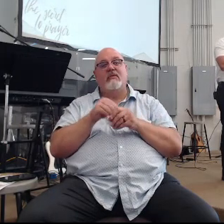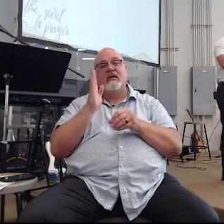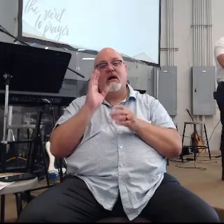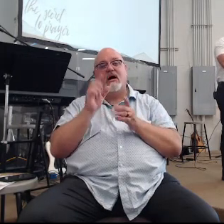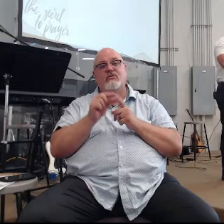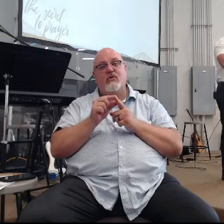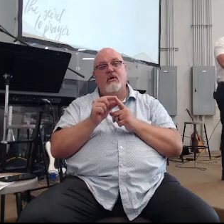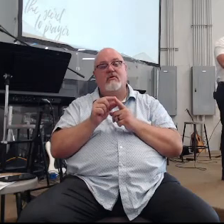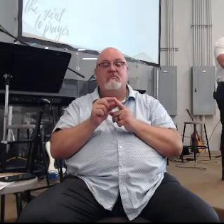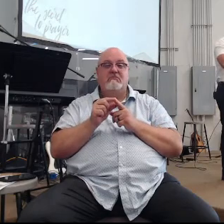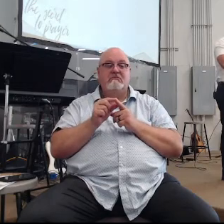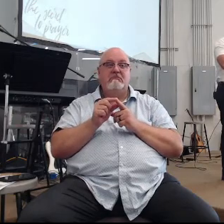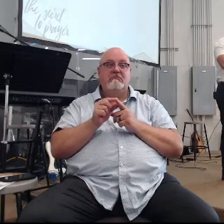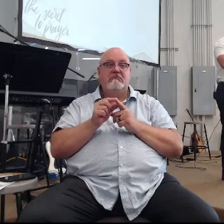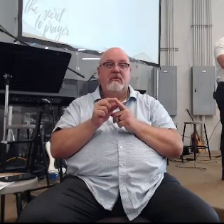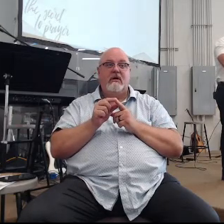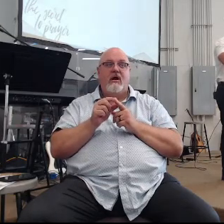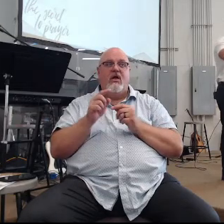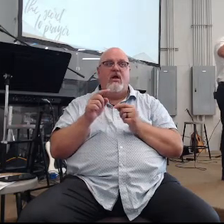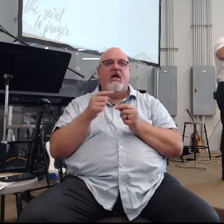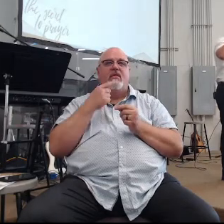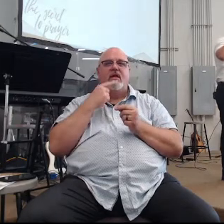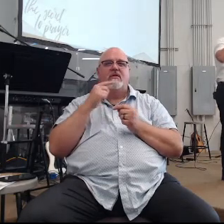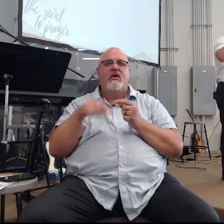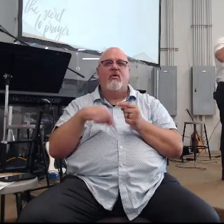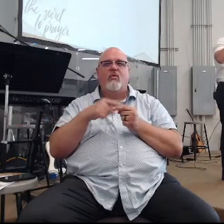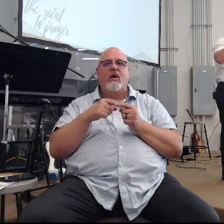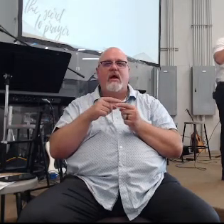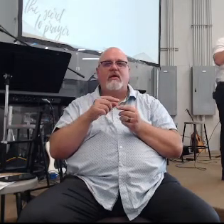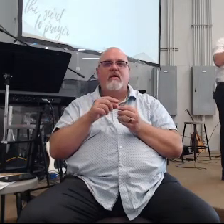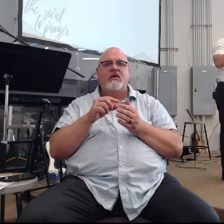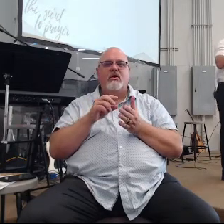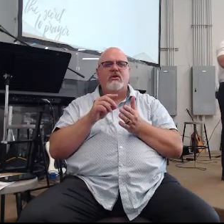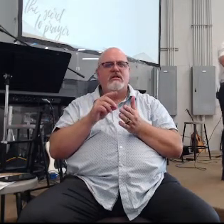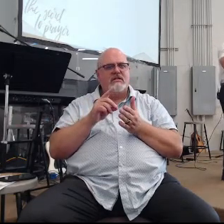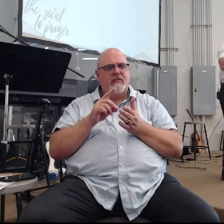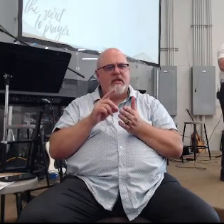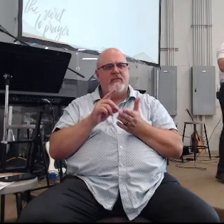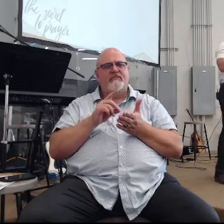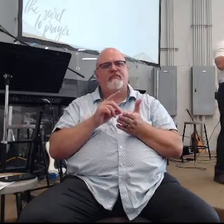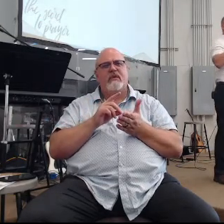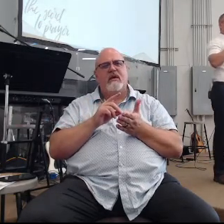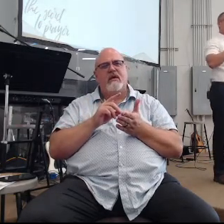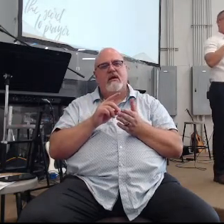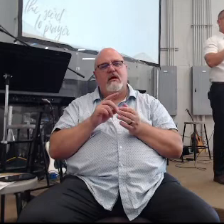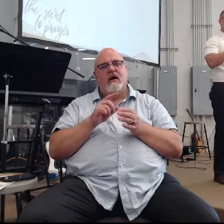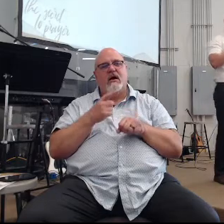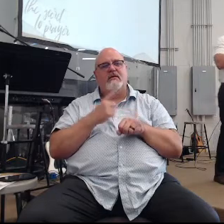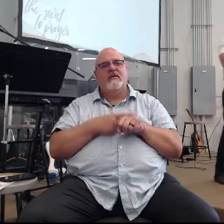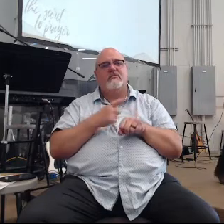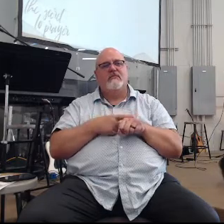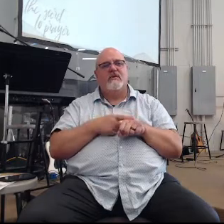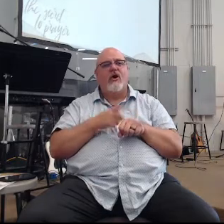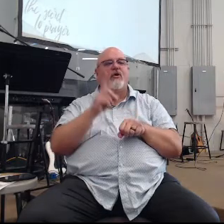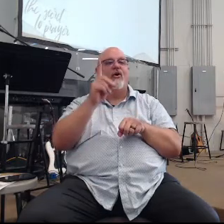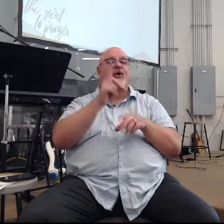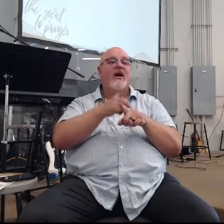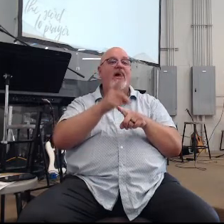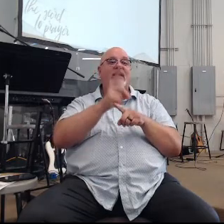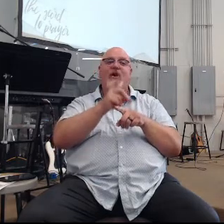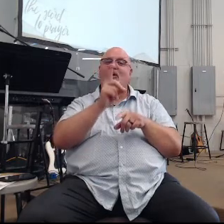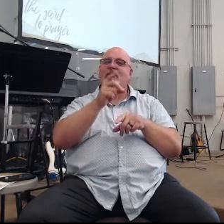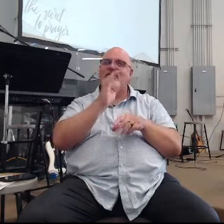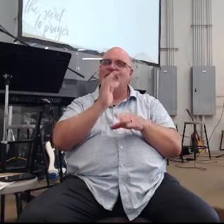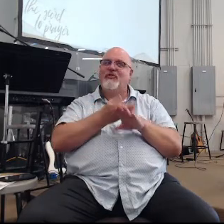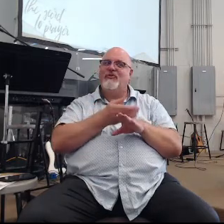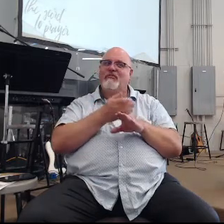Christians that when they say what is the spiritual discipline you struggle with the most it's prayer study after study shows that when they survey